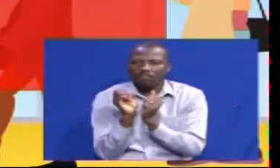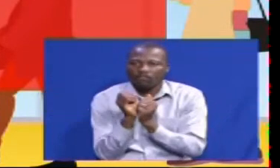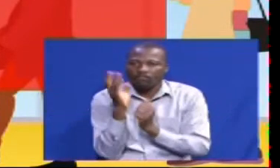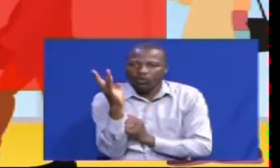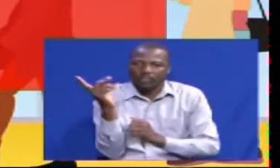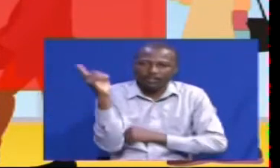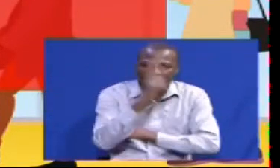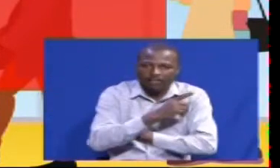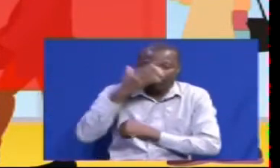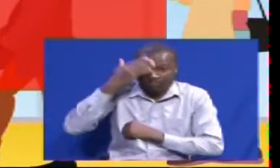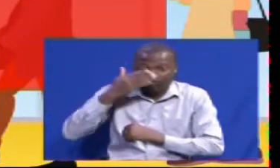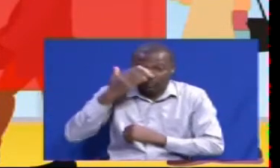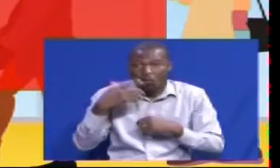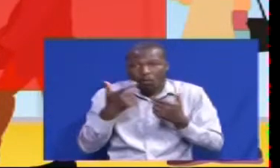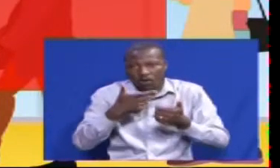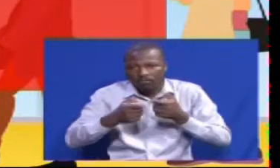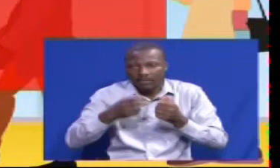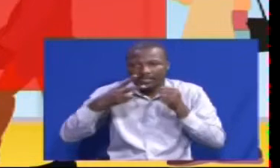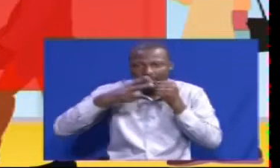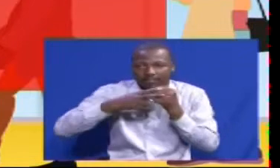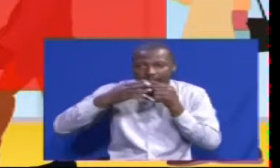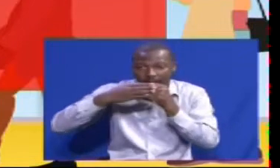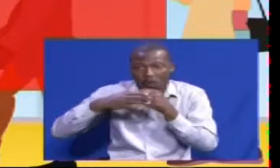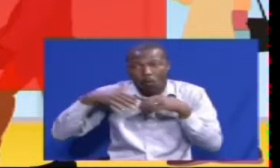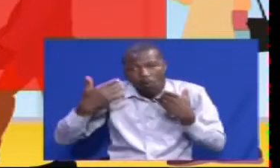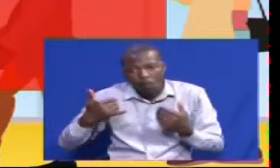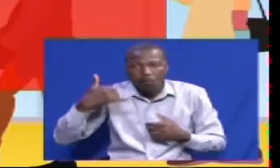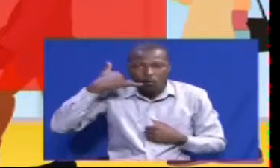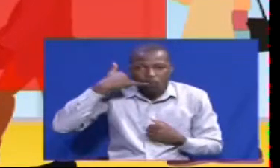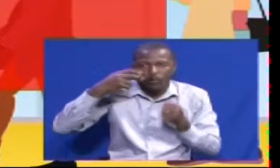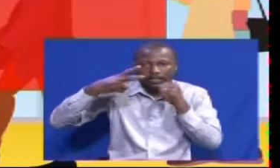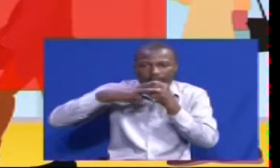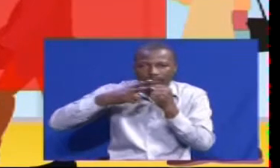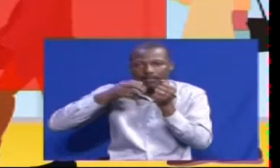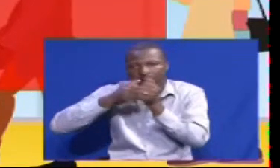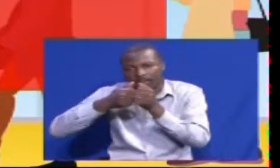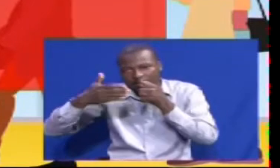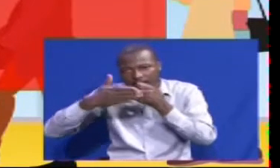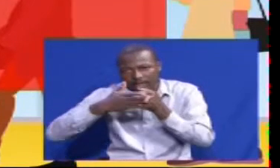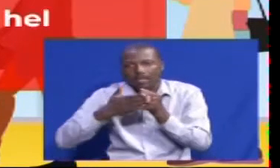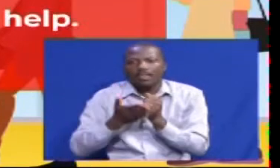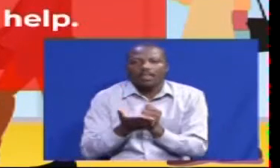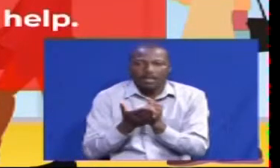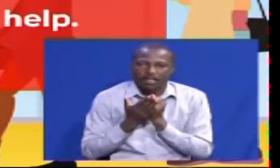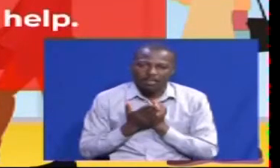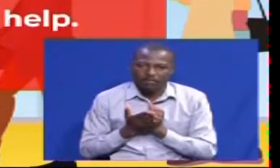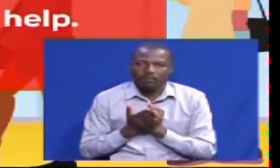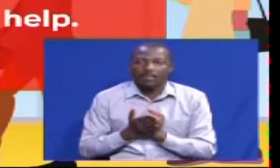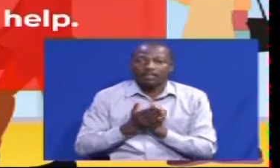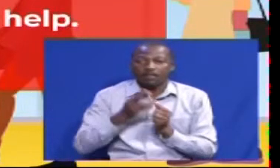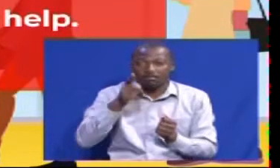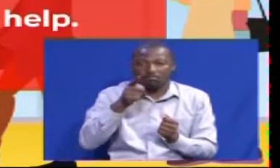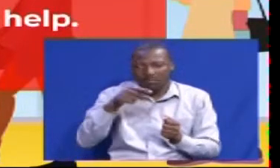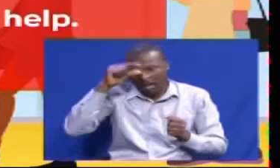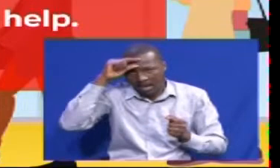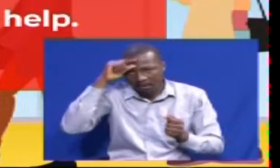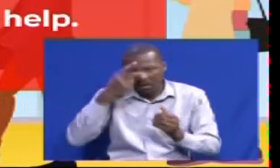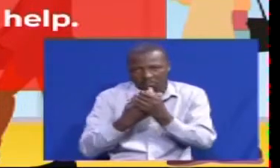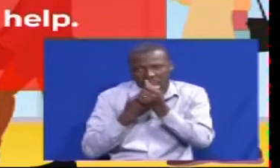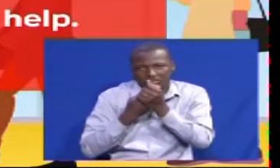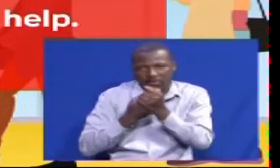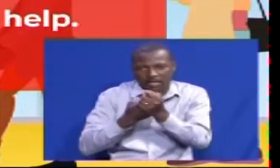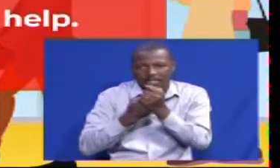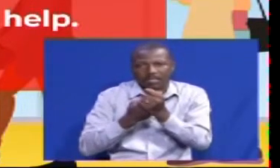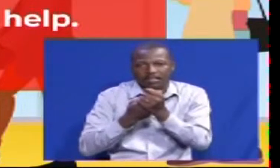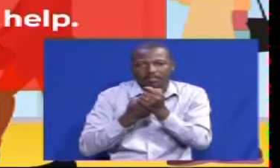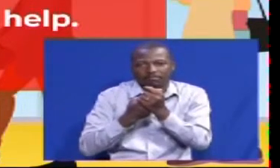covid19 you should isolate yourself for 14 days dial star 719 harsh or call